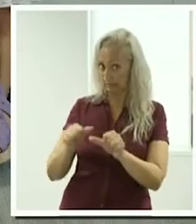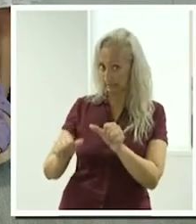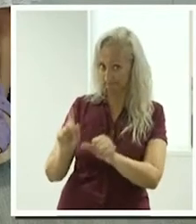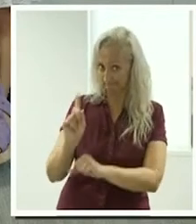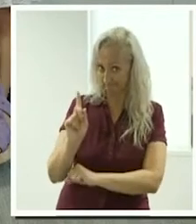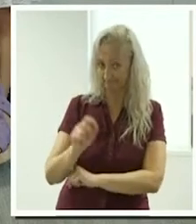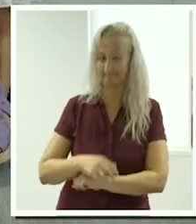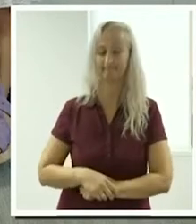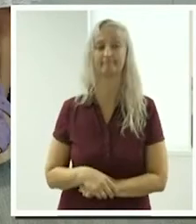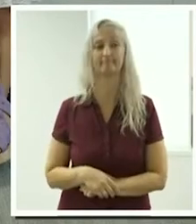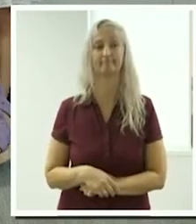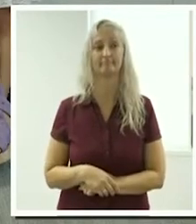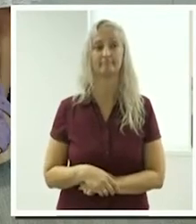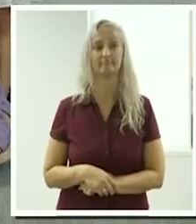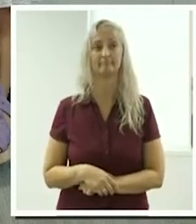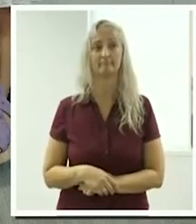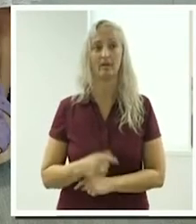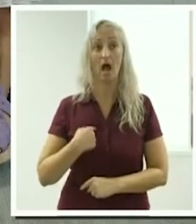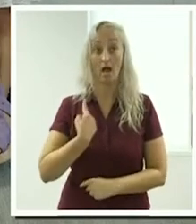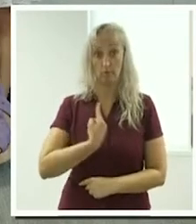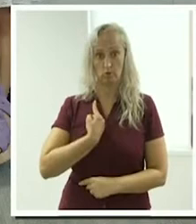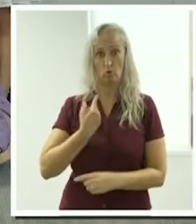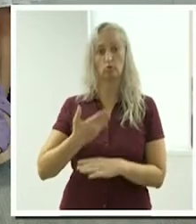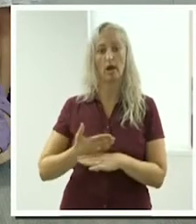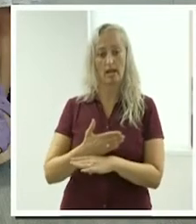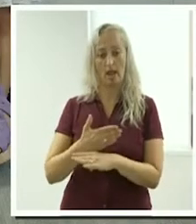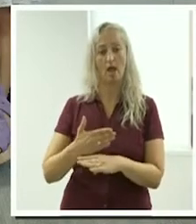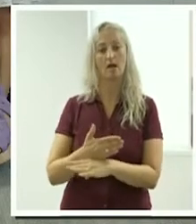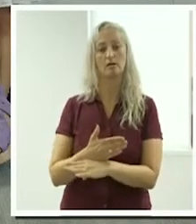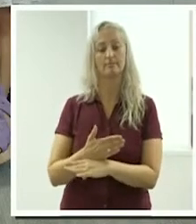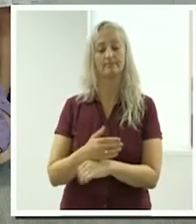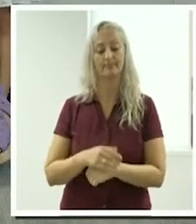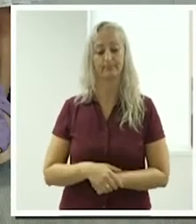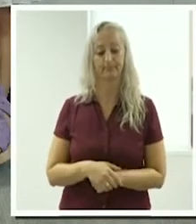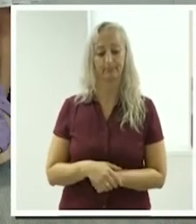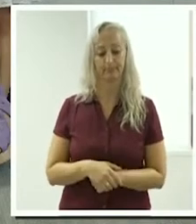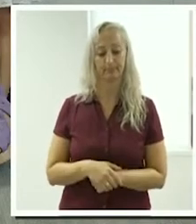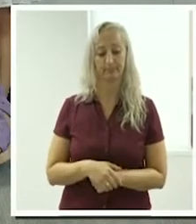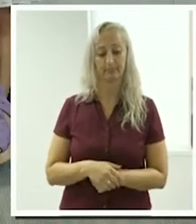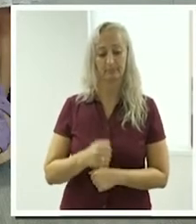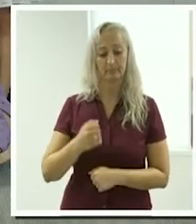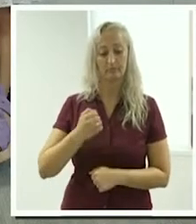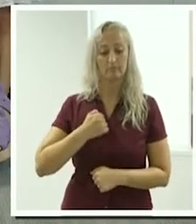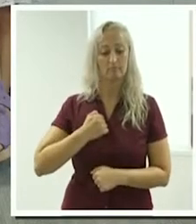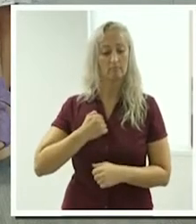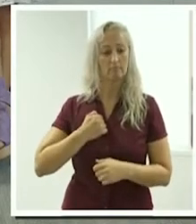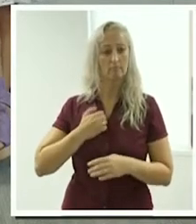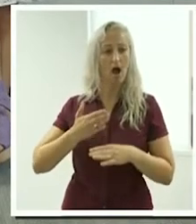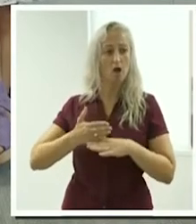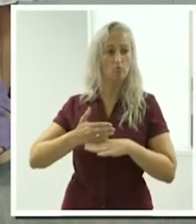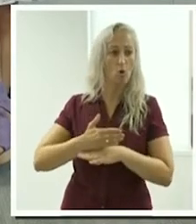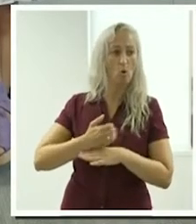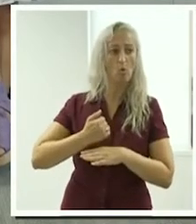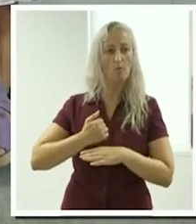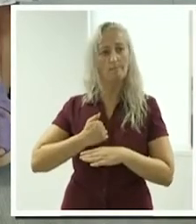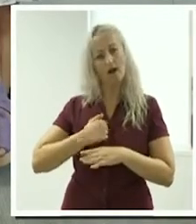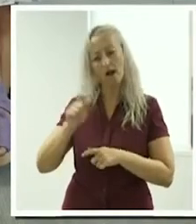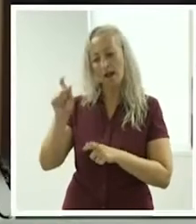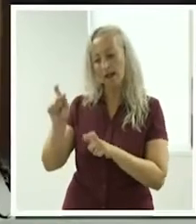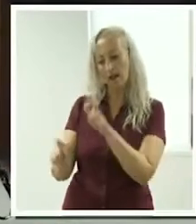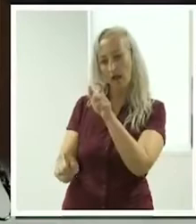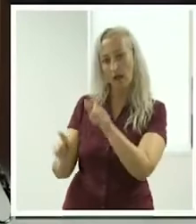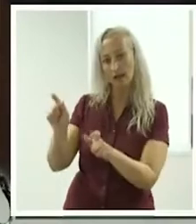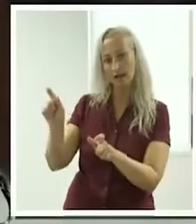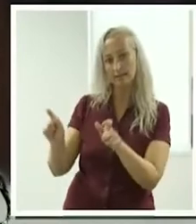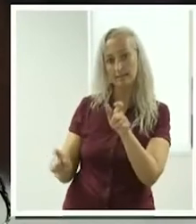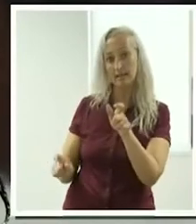as a sole trader, our roles or jobs or clients come through